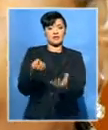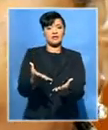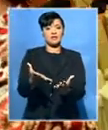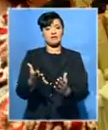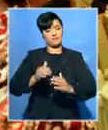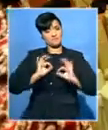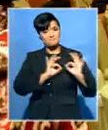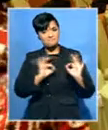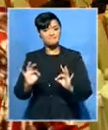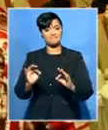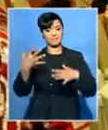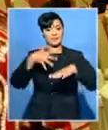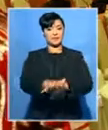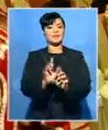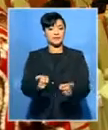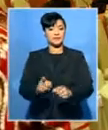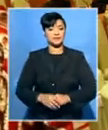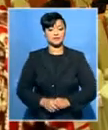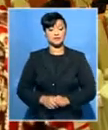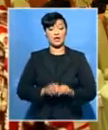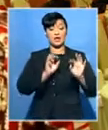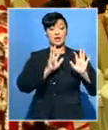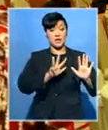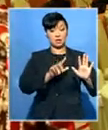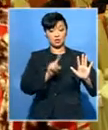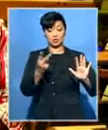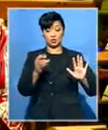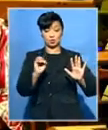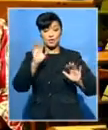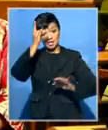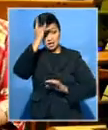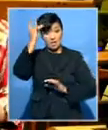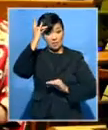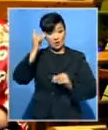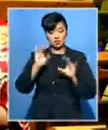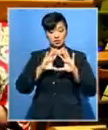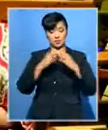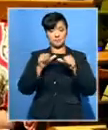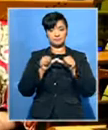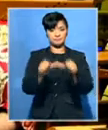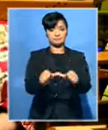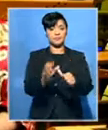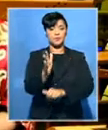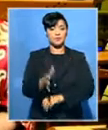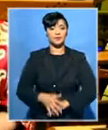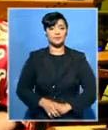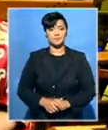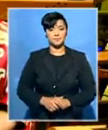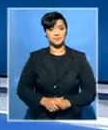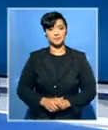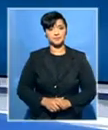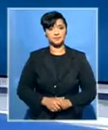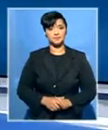in these issues. The commission runs from March 9th through March 20th. Shervin Bryceby's, SABC News, New York.